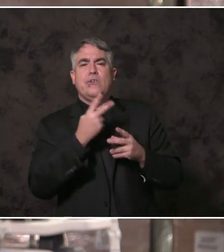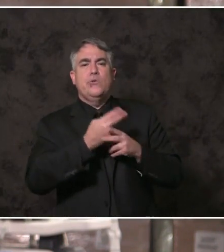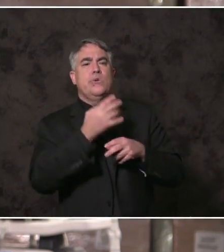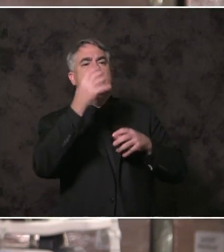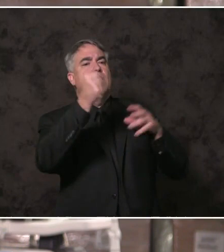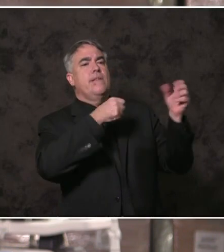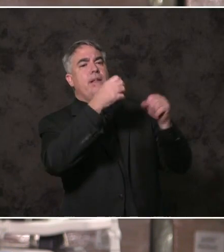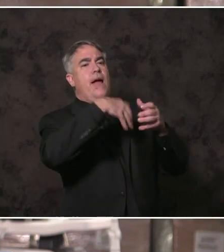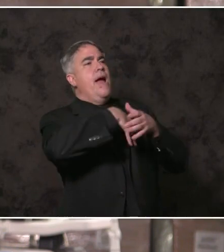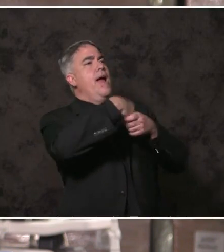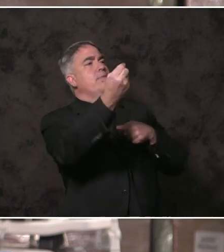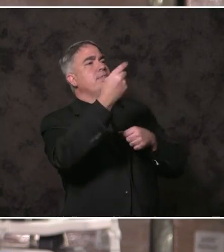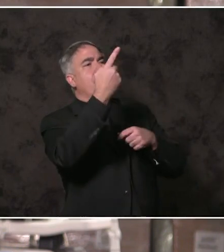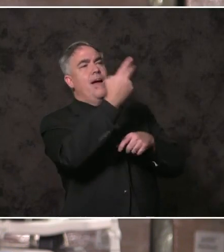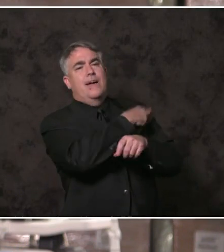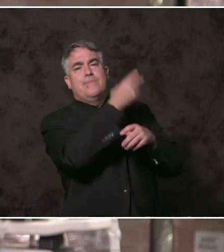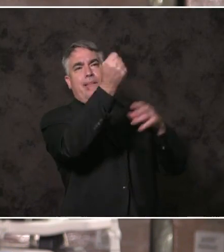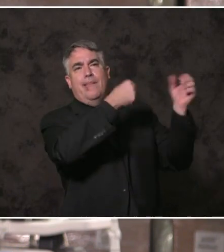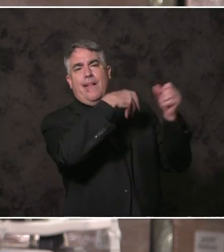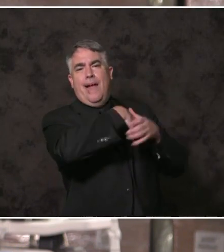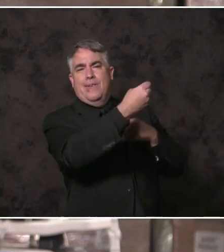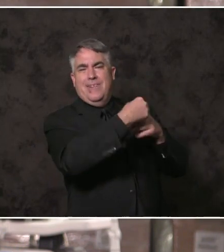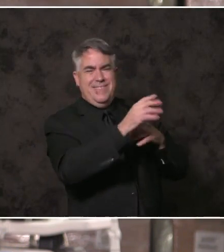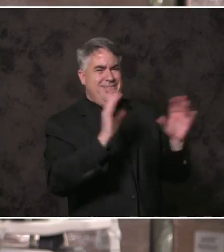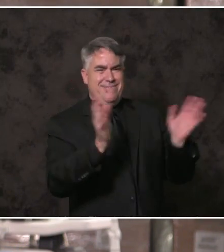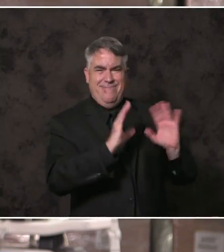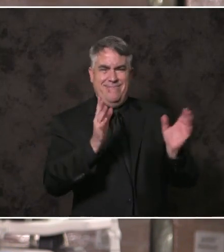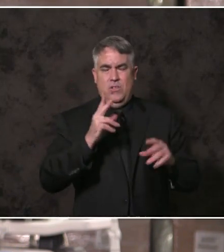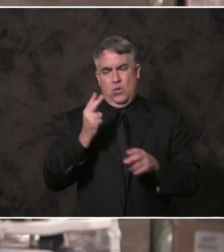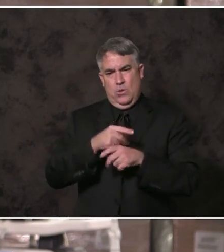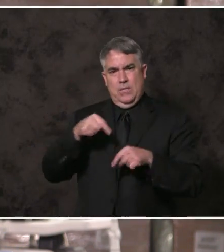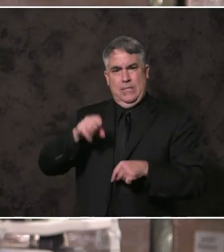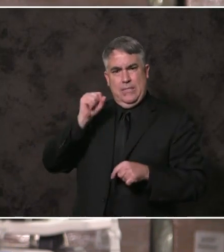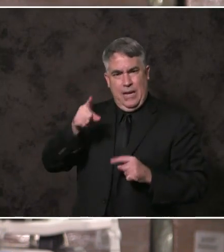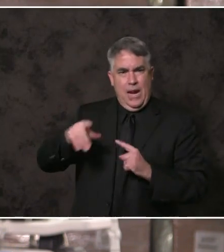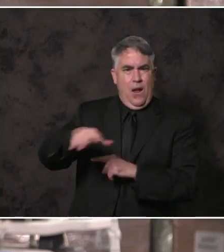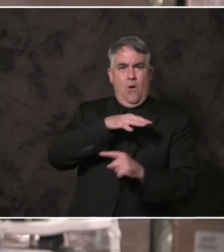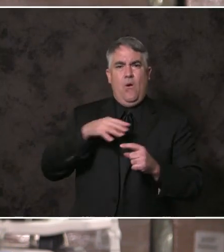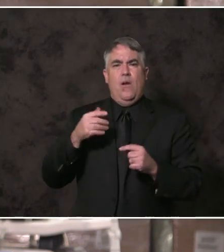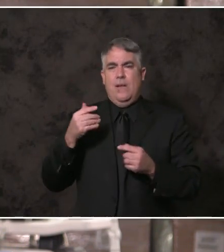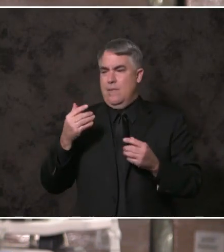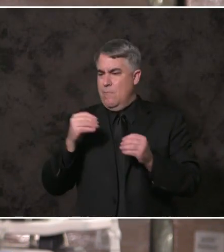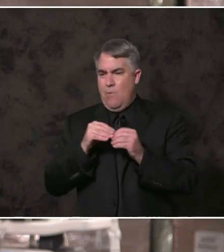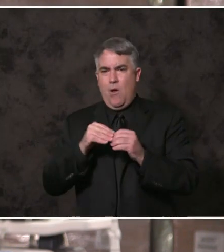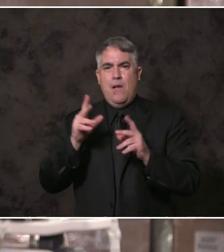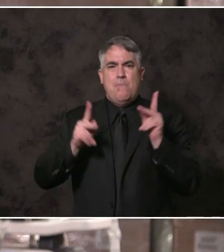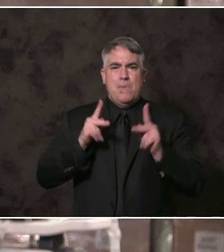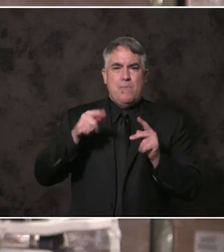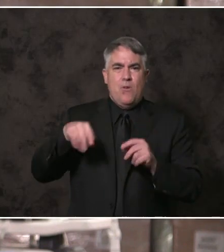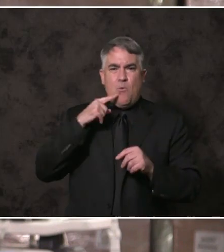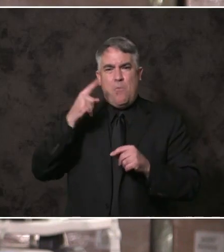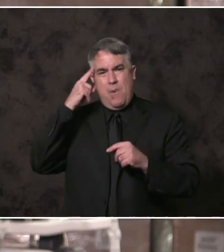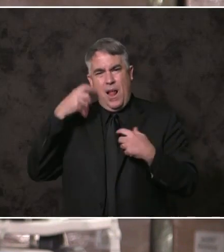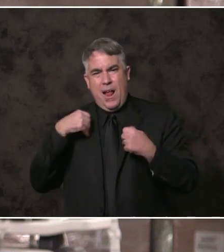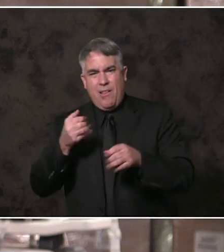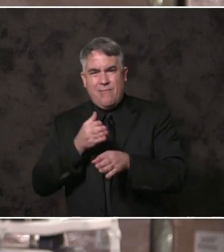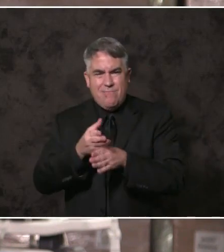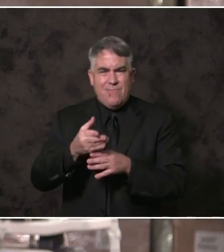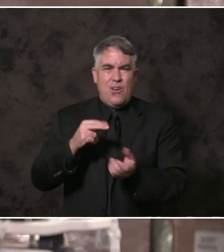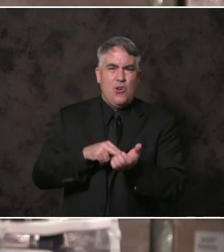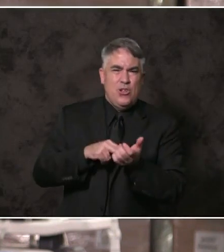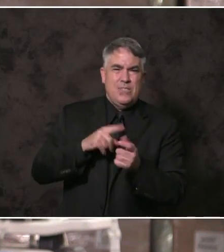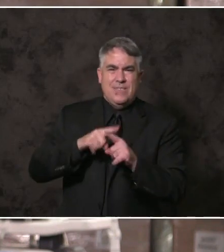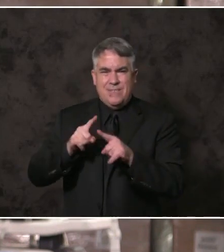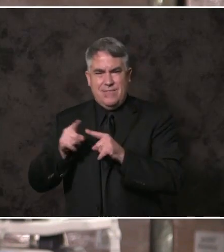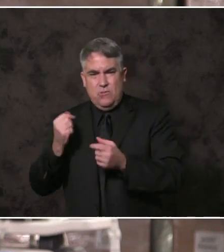significant increase in the number of county health nurses, county mental health professionals, and county drug treatment providers in our